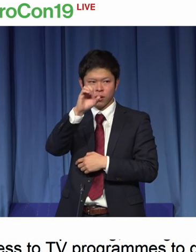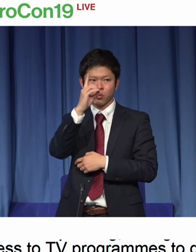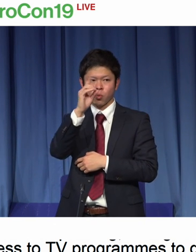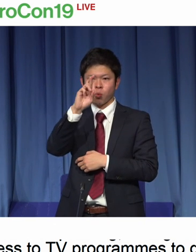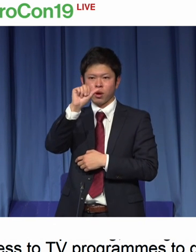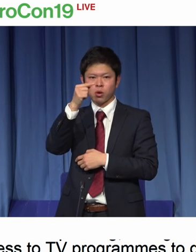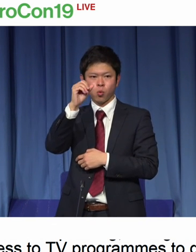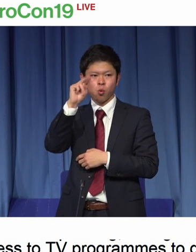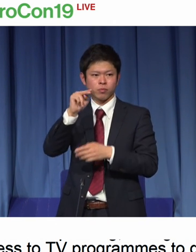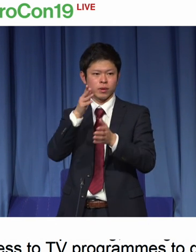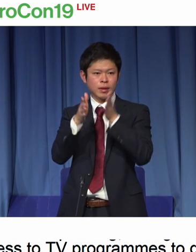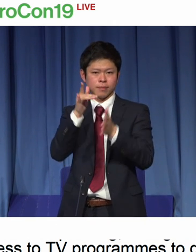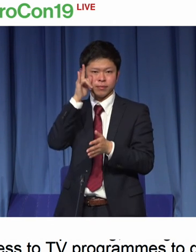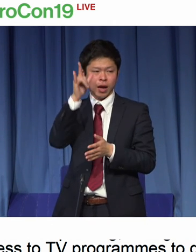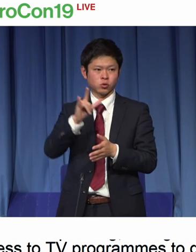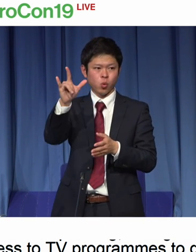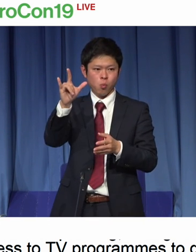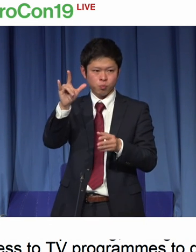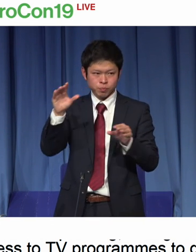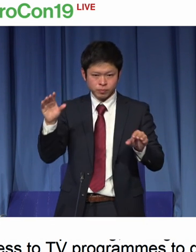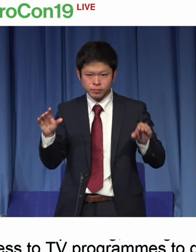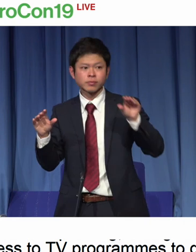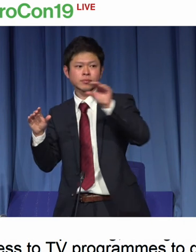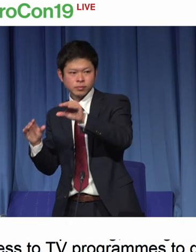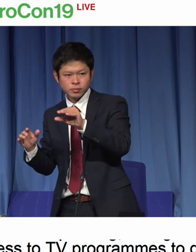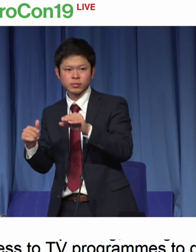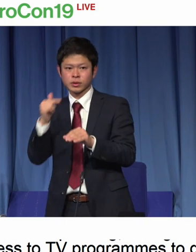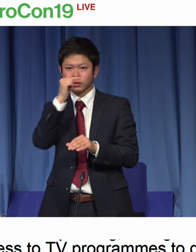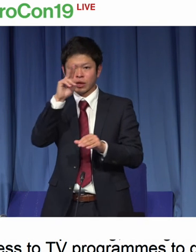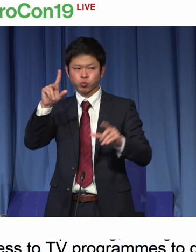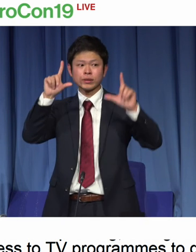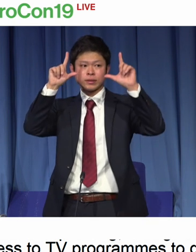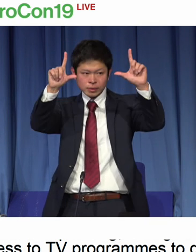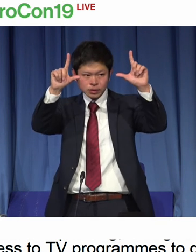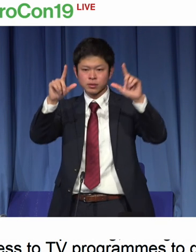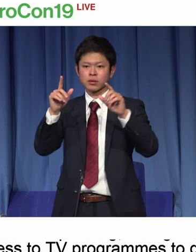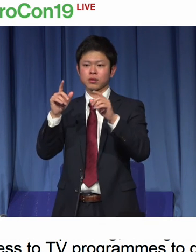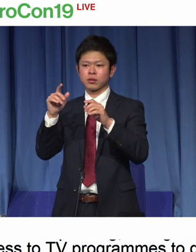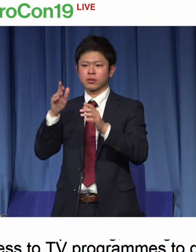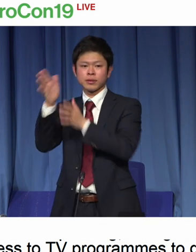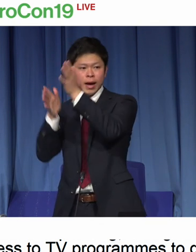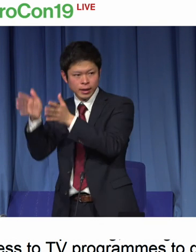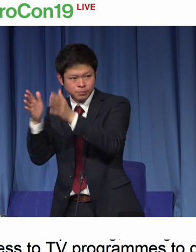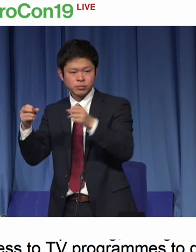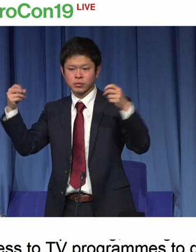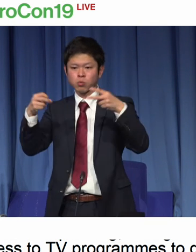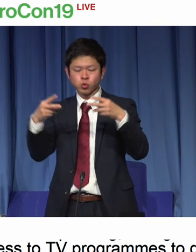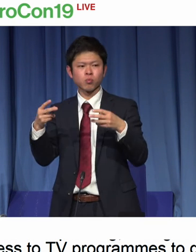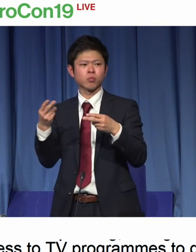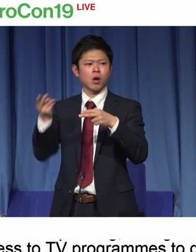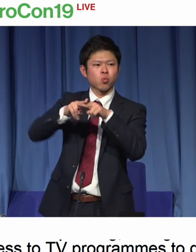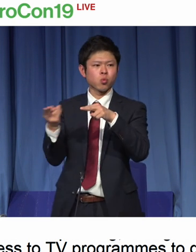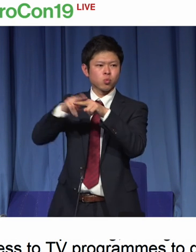programmes and we